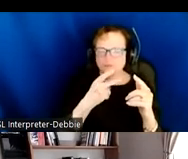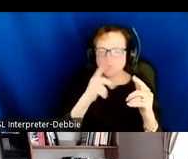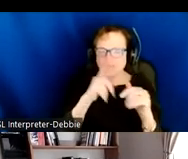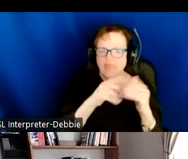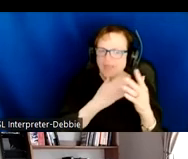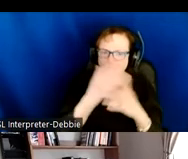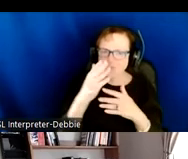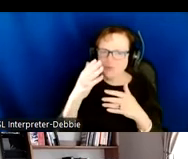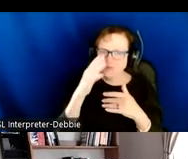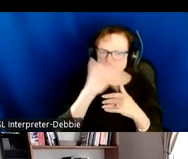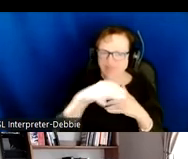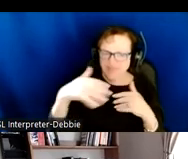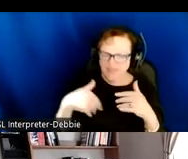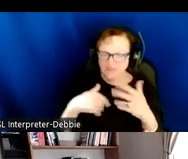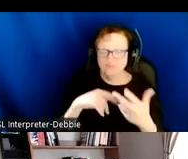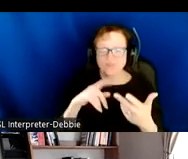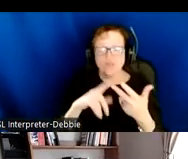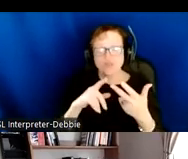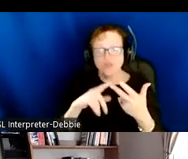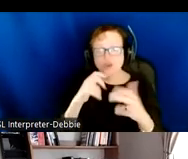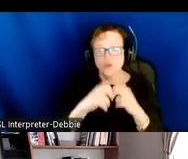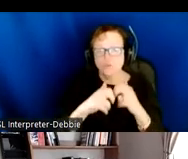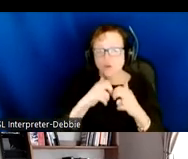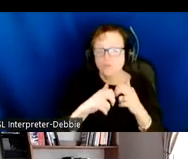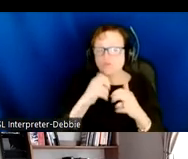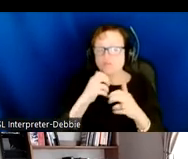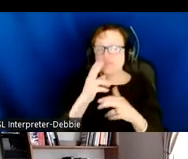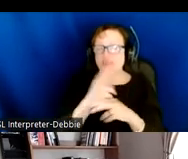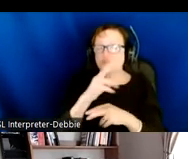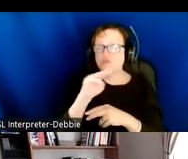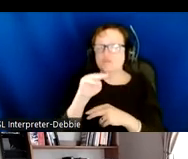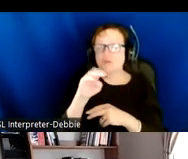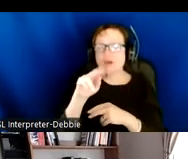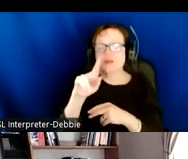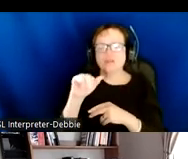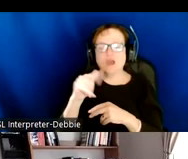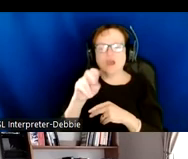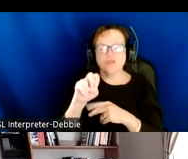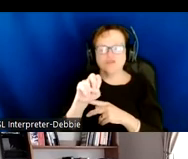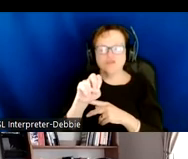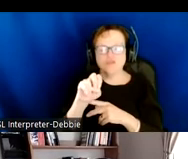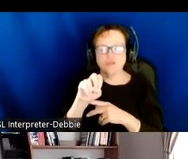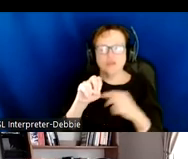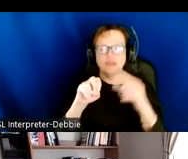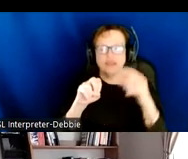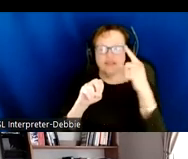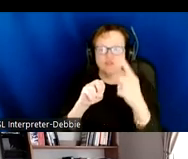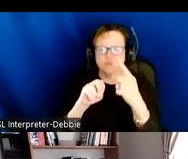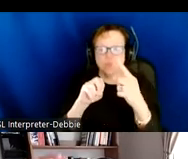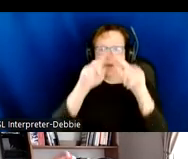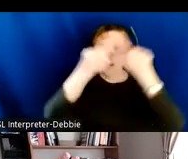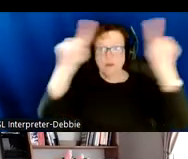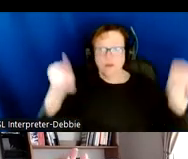that we came across is there are some sites that embed what are called montages. A montage is one picture file